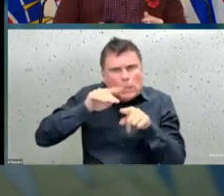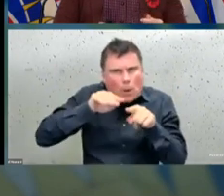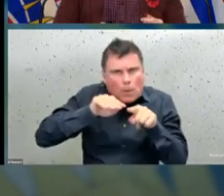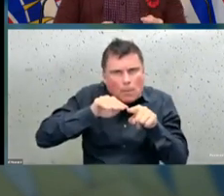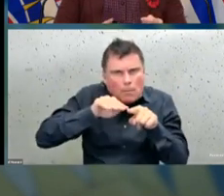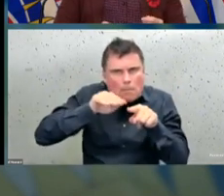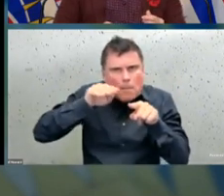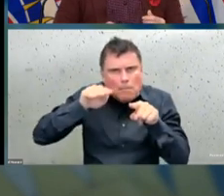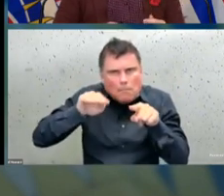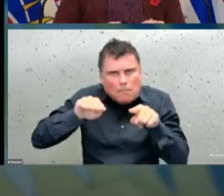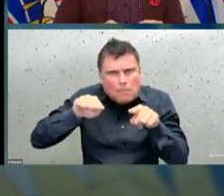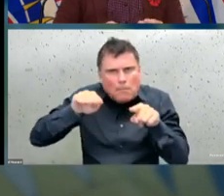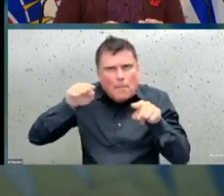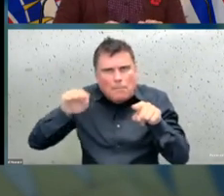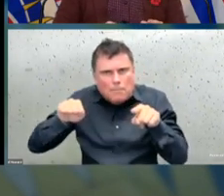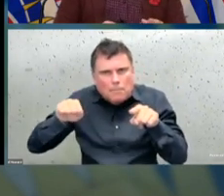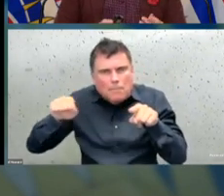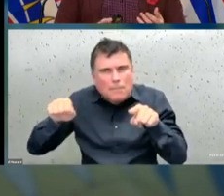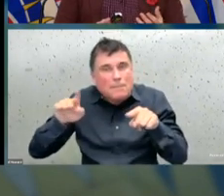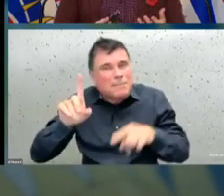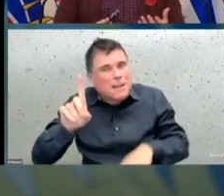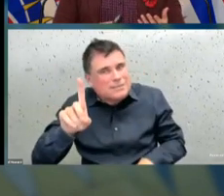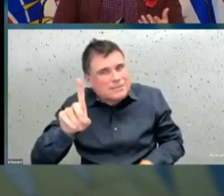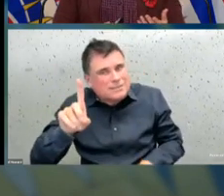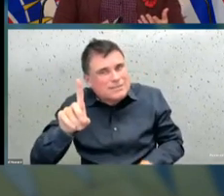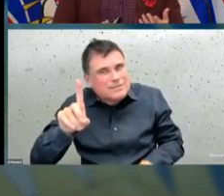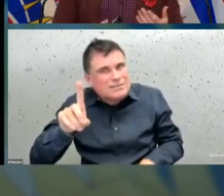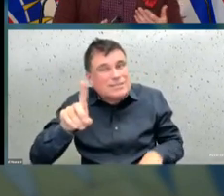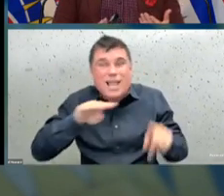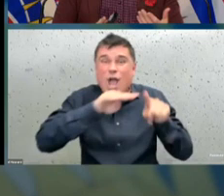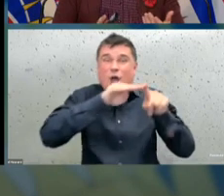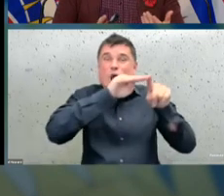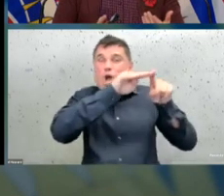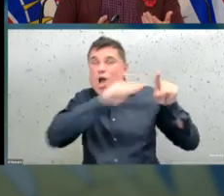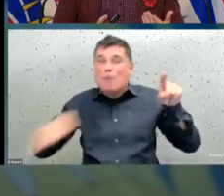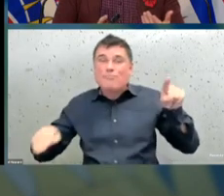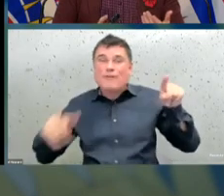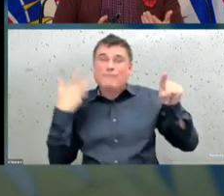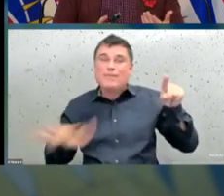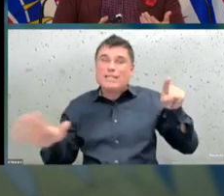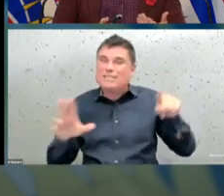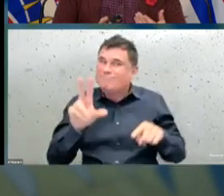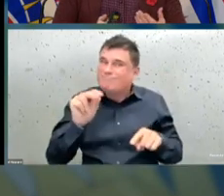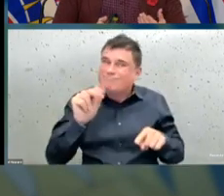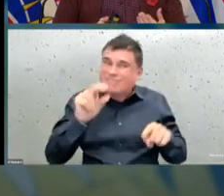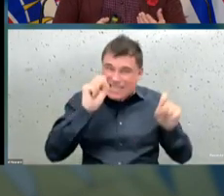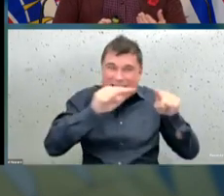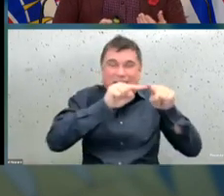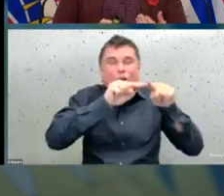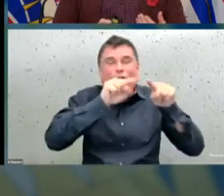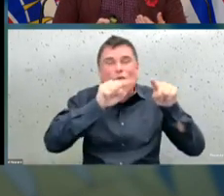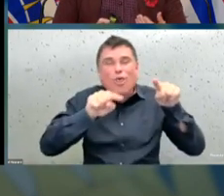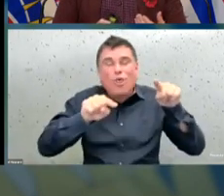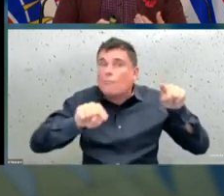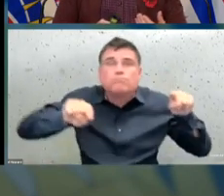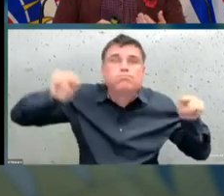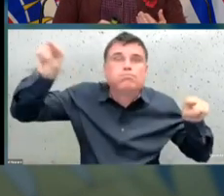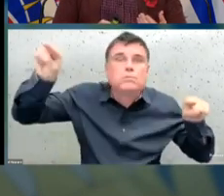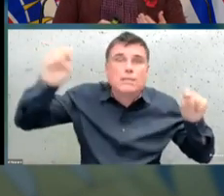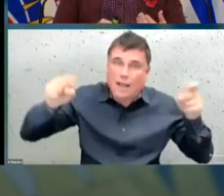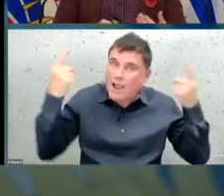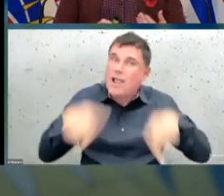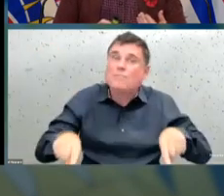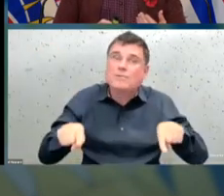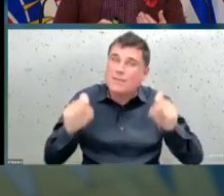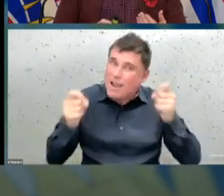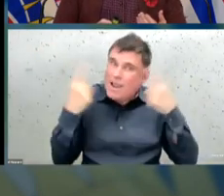important balance. And when we look at what we could be at had we not had vaccination right now, we would have been in